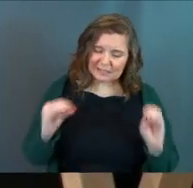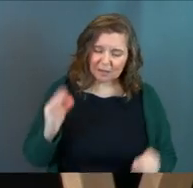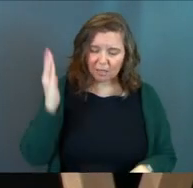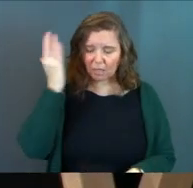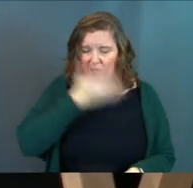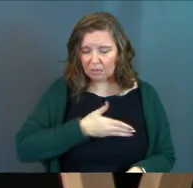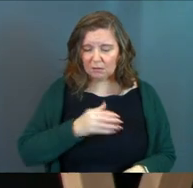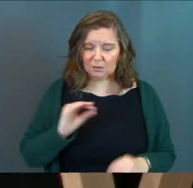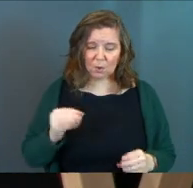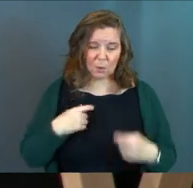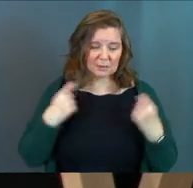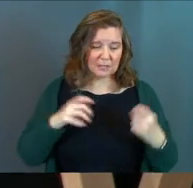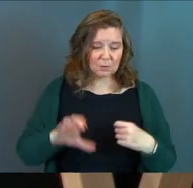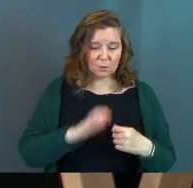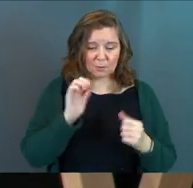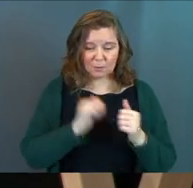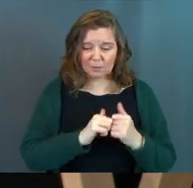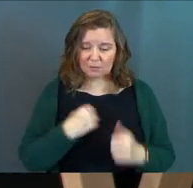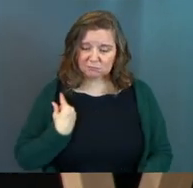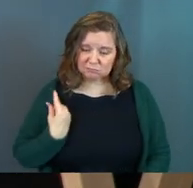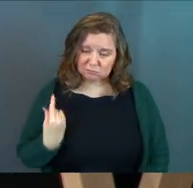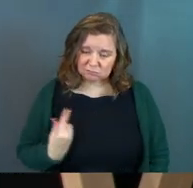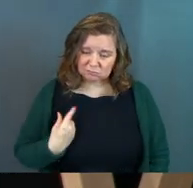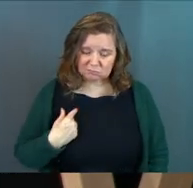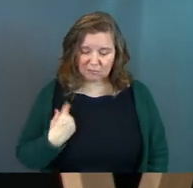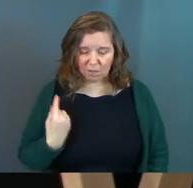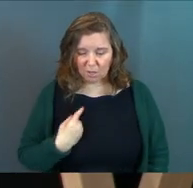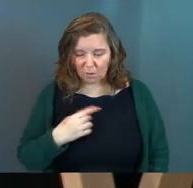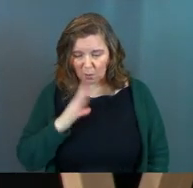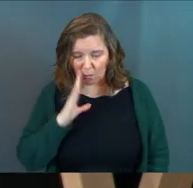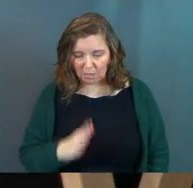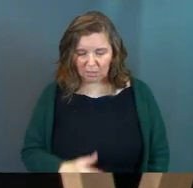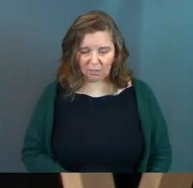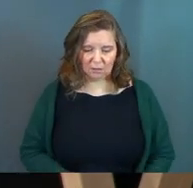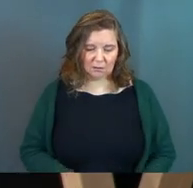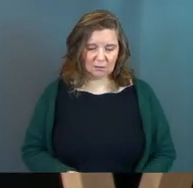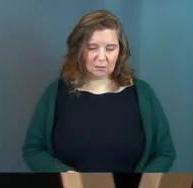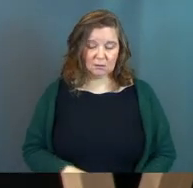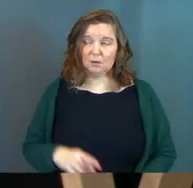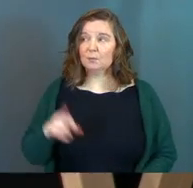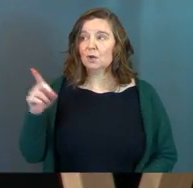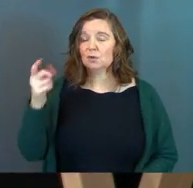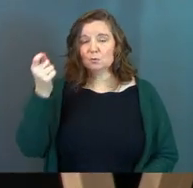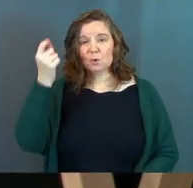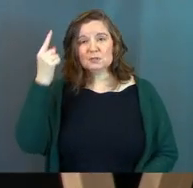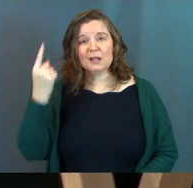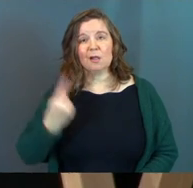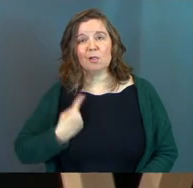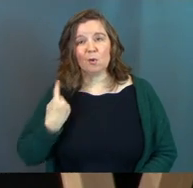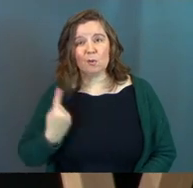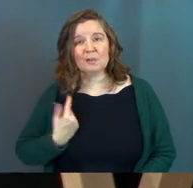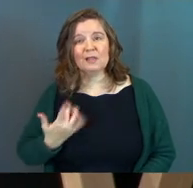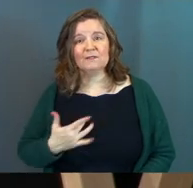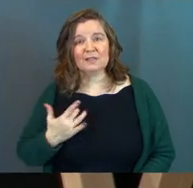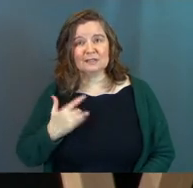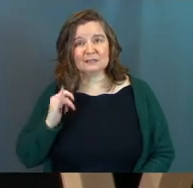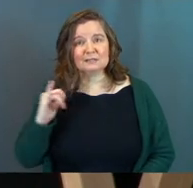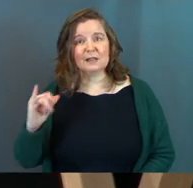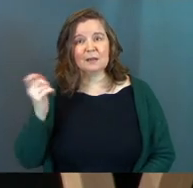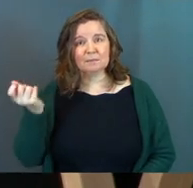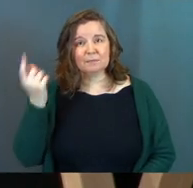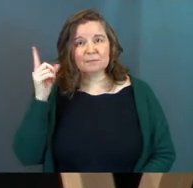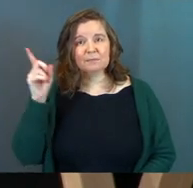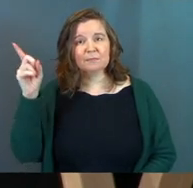I've got nobody to celebrate Christmas with. I'm gonna be alone, Jesus. And you understand what loneliness feels like.